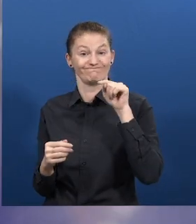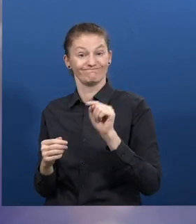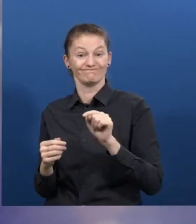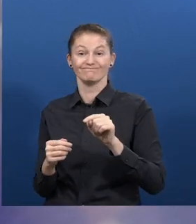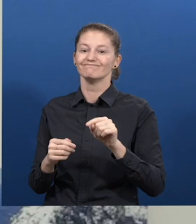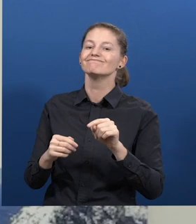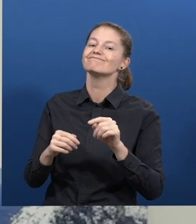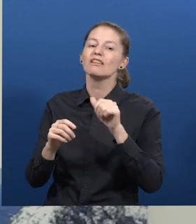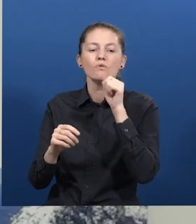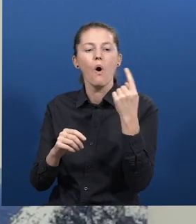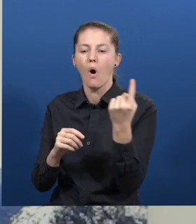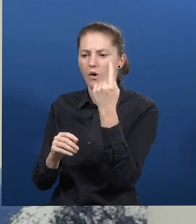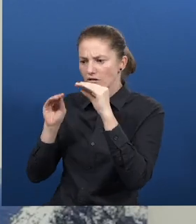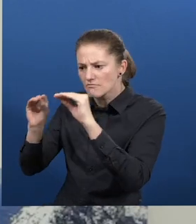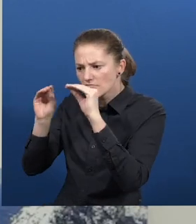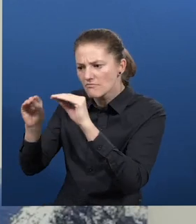inclusion process.